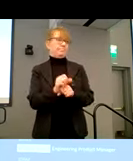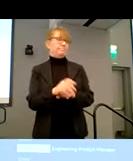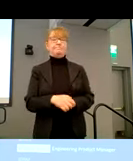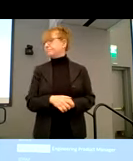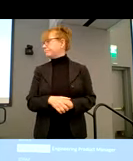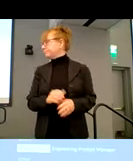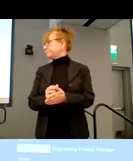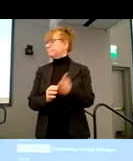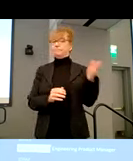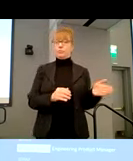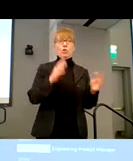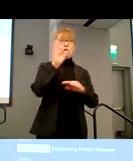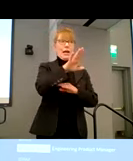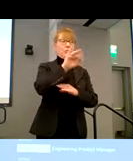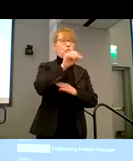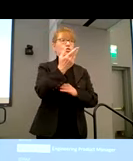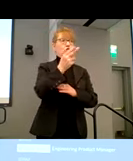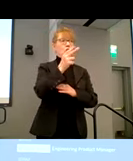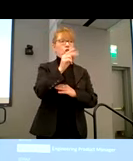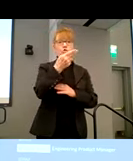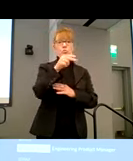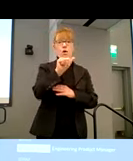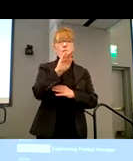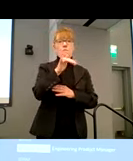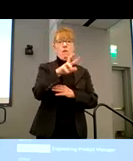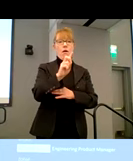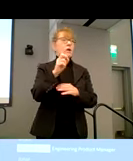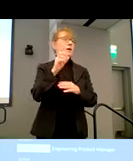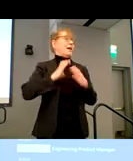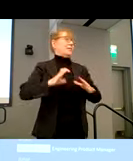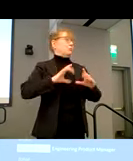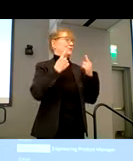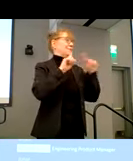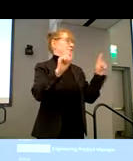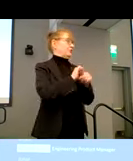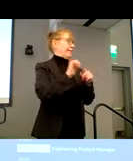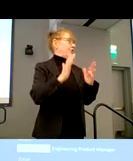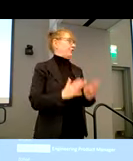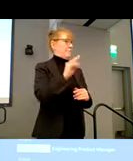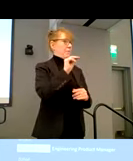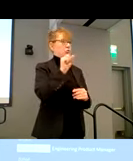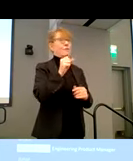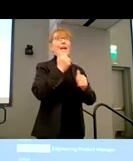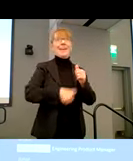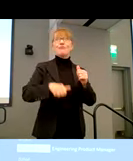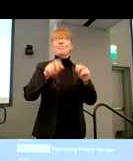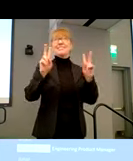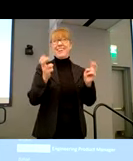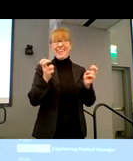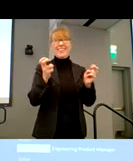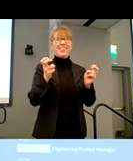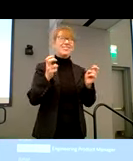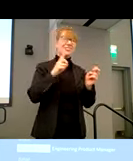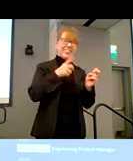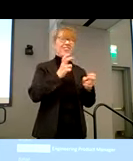Good afternoon, everyone. My name is Joshua Bond, a customer success trainer at Microsoft, just because every title is kind of hard to really